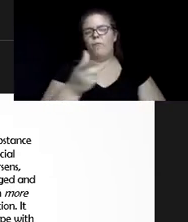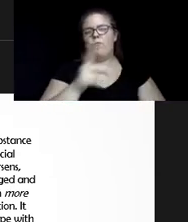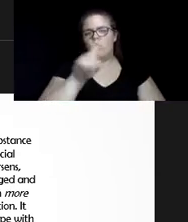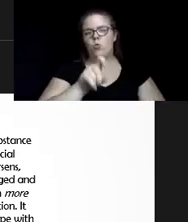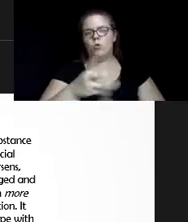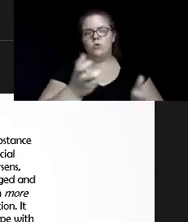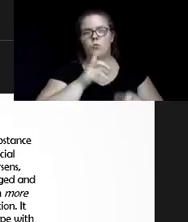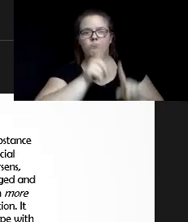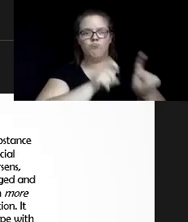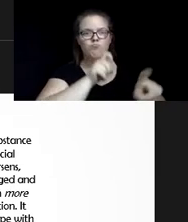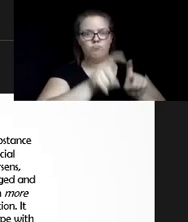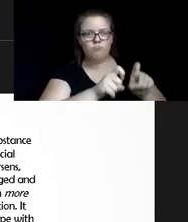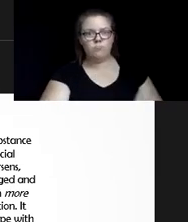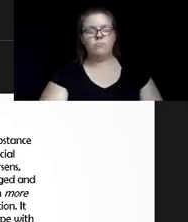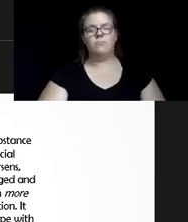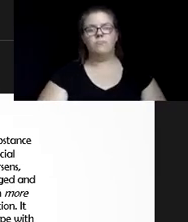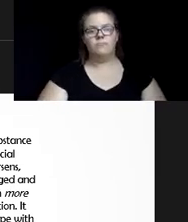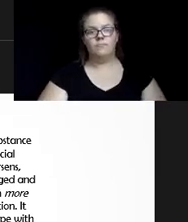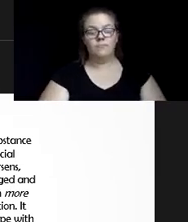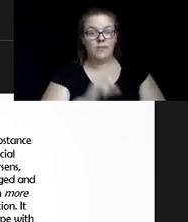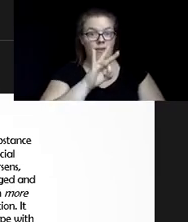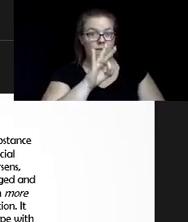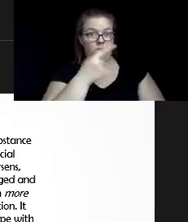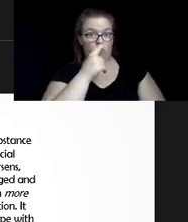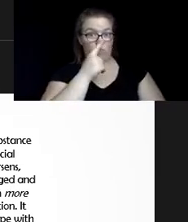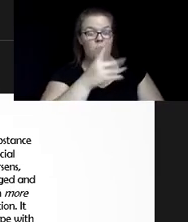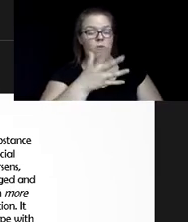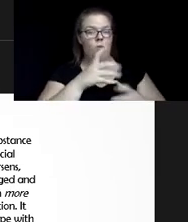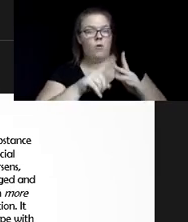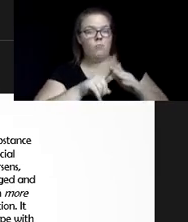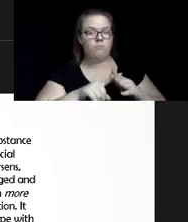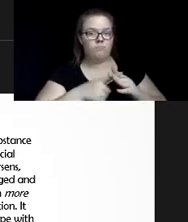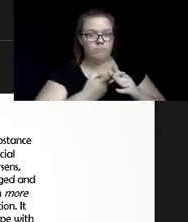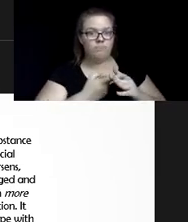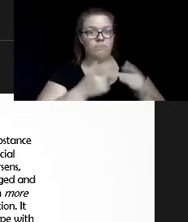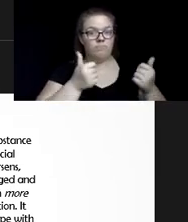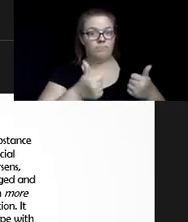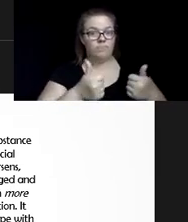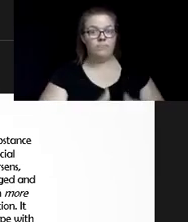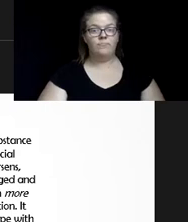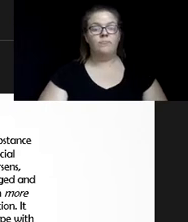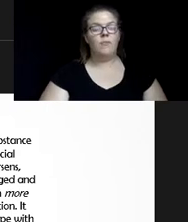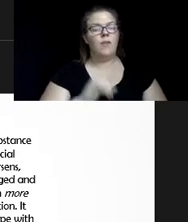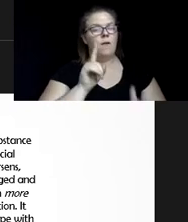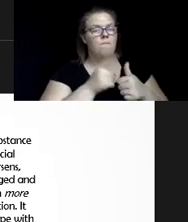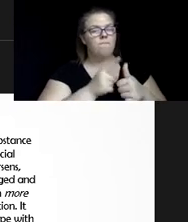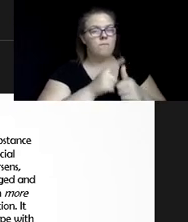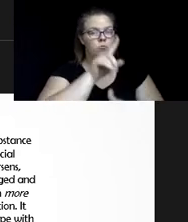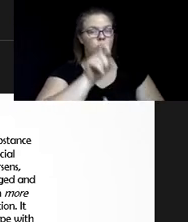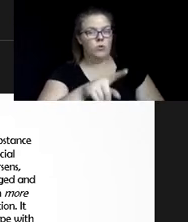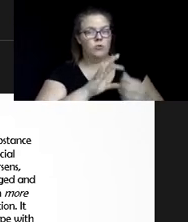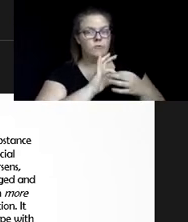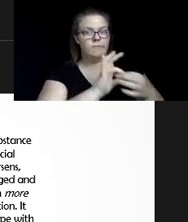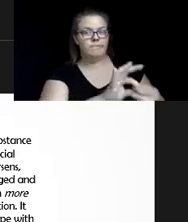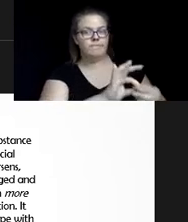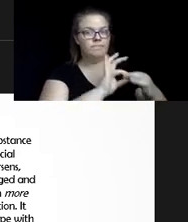ask you about the topic. And if you don't mind, I'd like to begin. Okay. The first question is dealing with